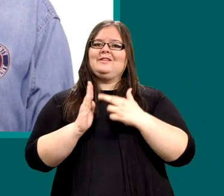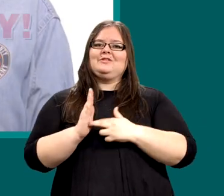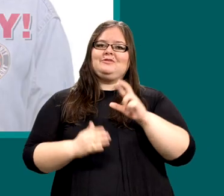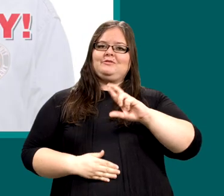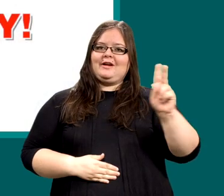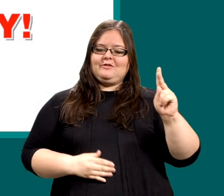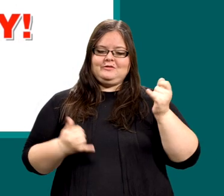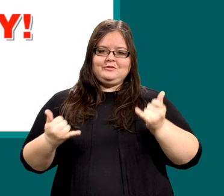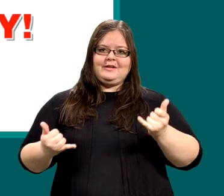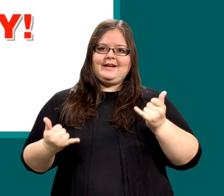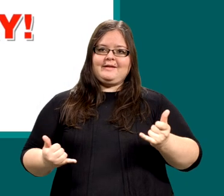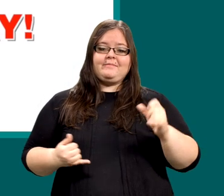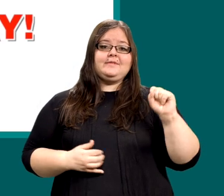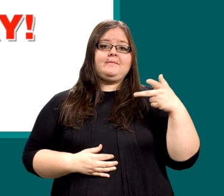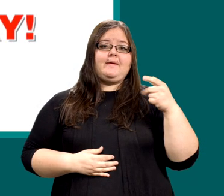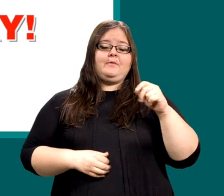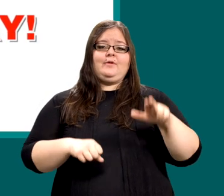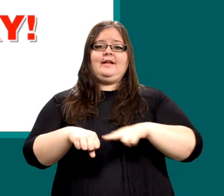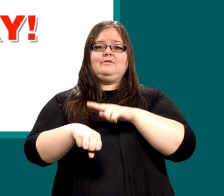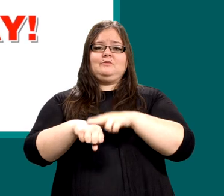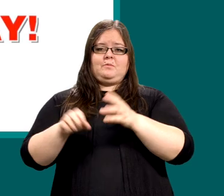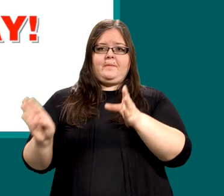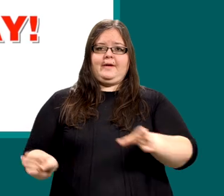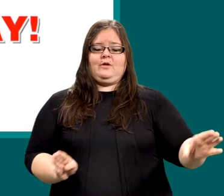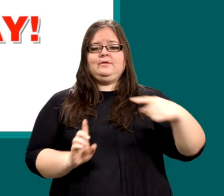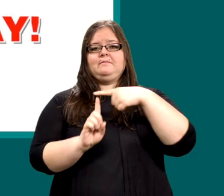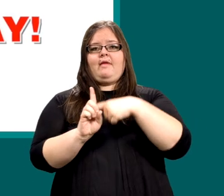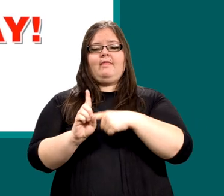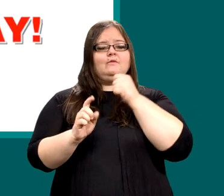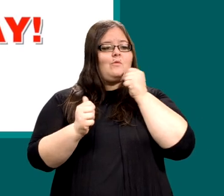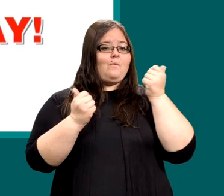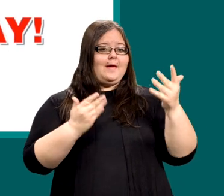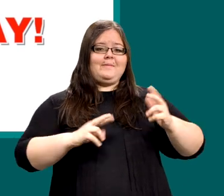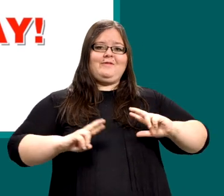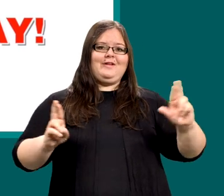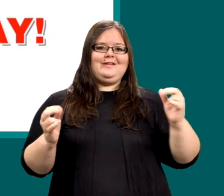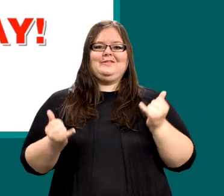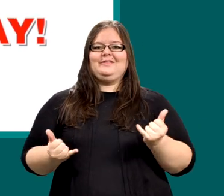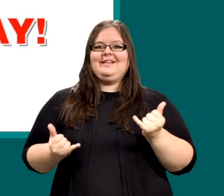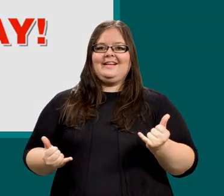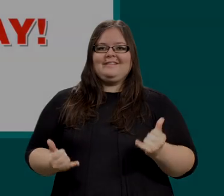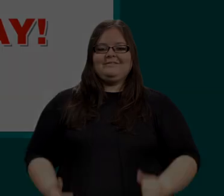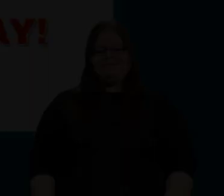Ready Kern today. September is National Preparedness Month. Don't wait, be ready today.